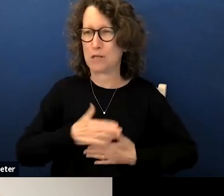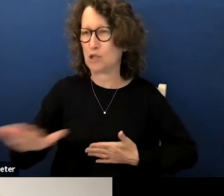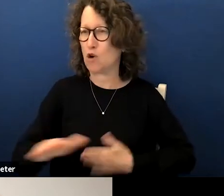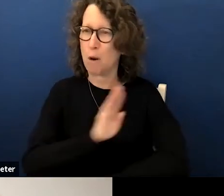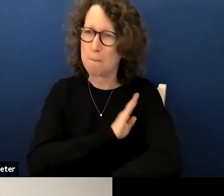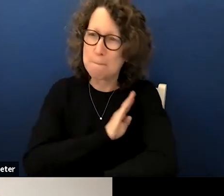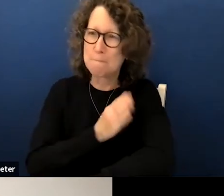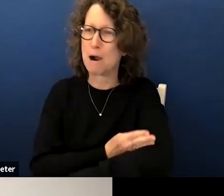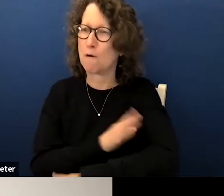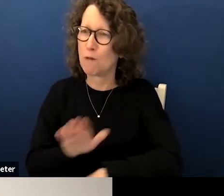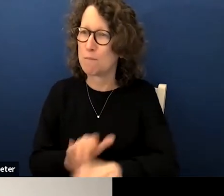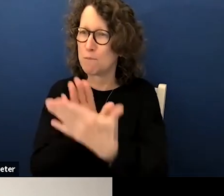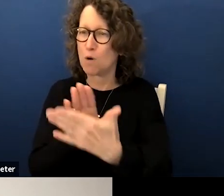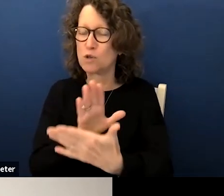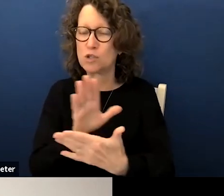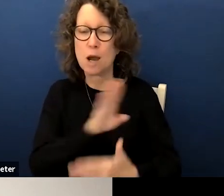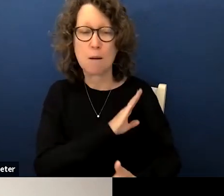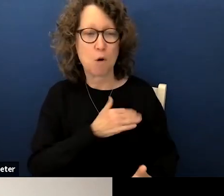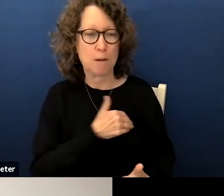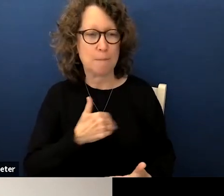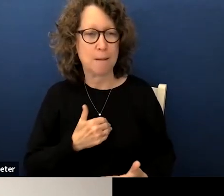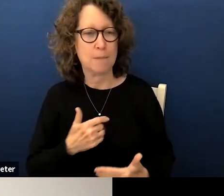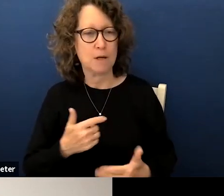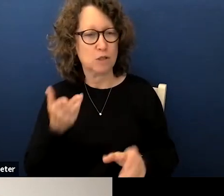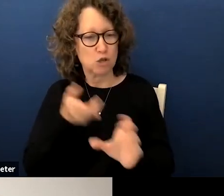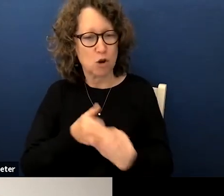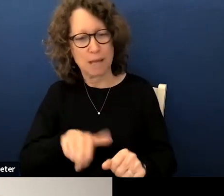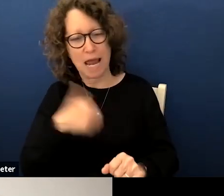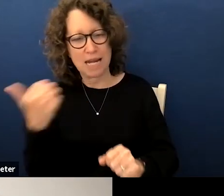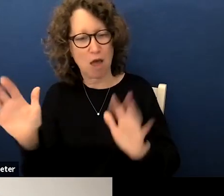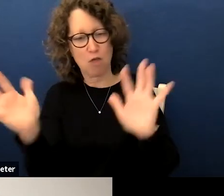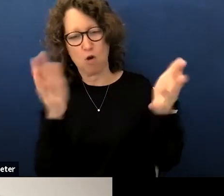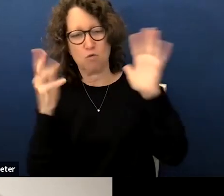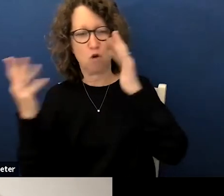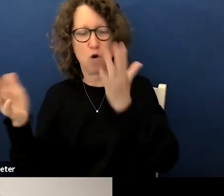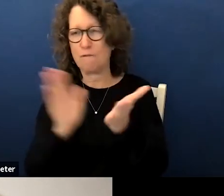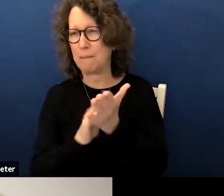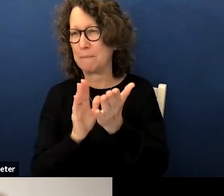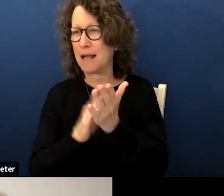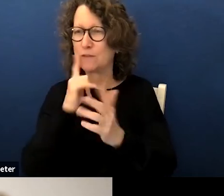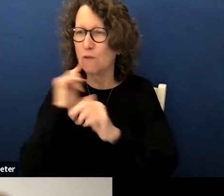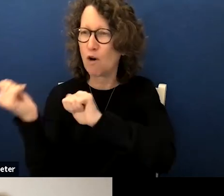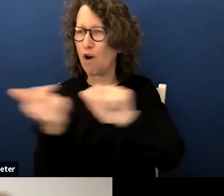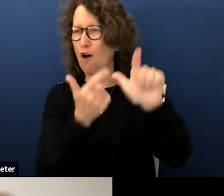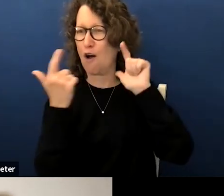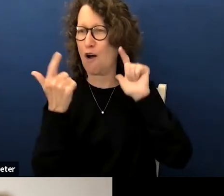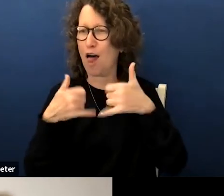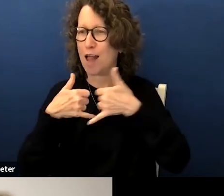powerful approach board members please join me in another round of applause for everyone